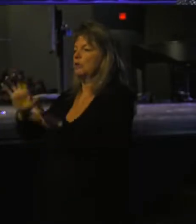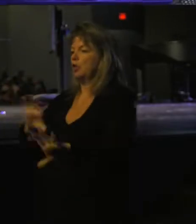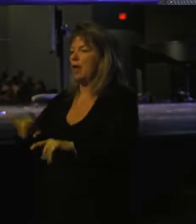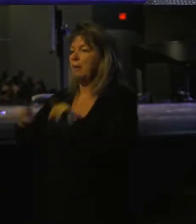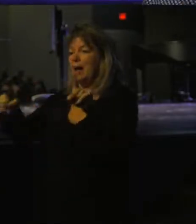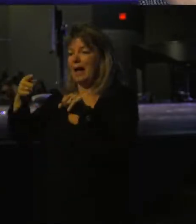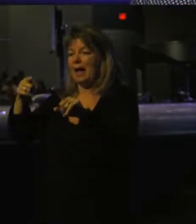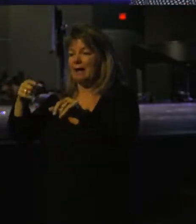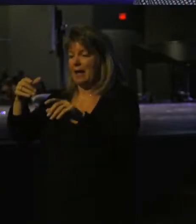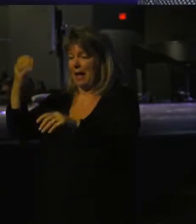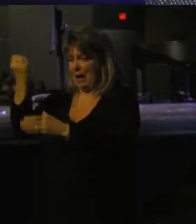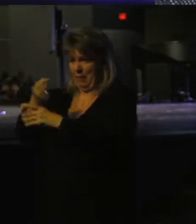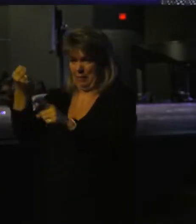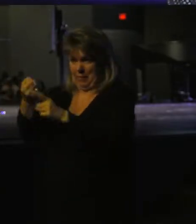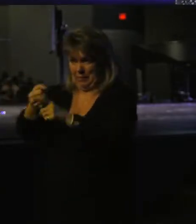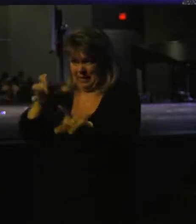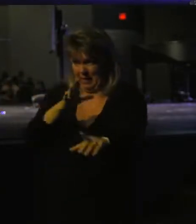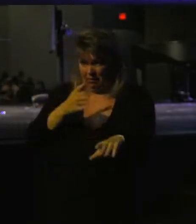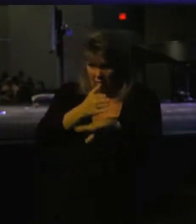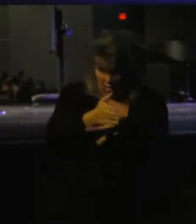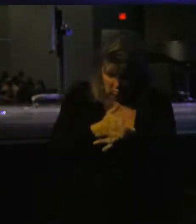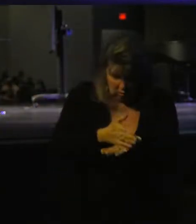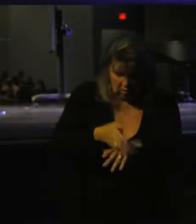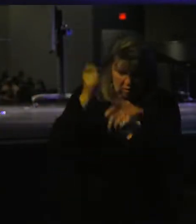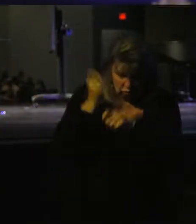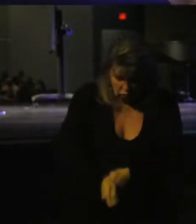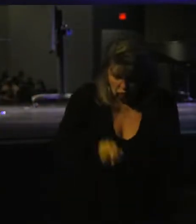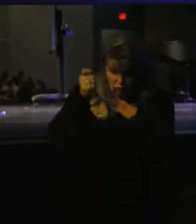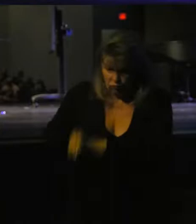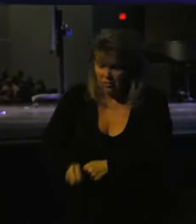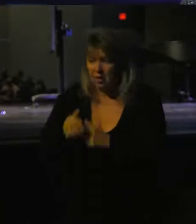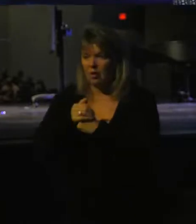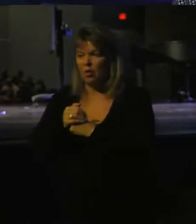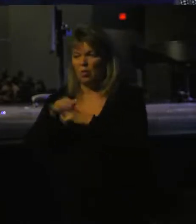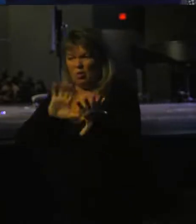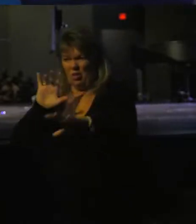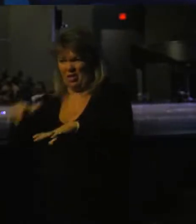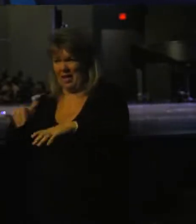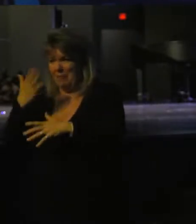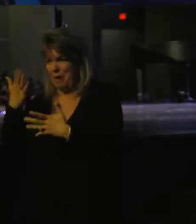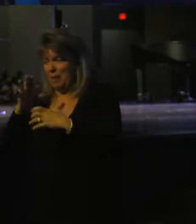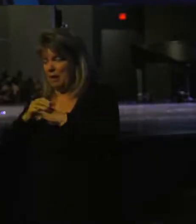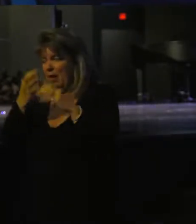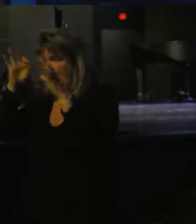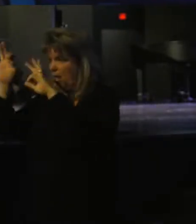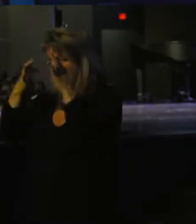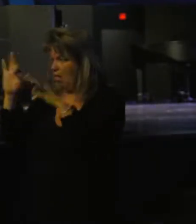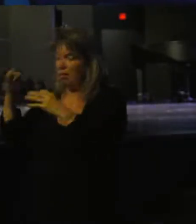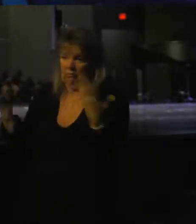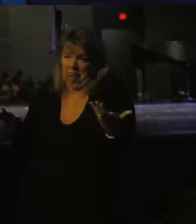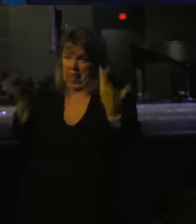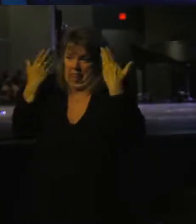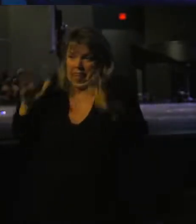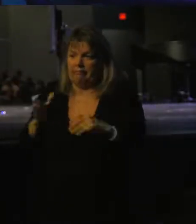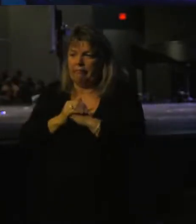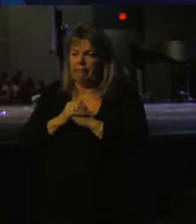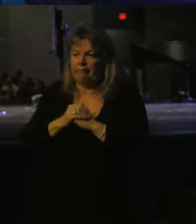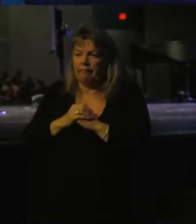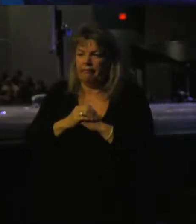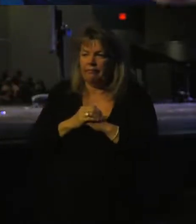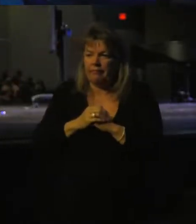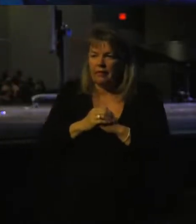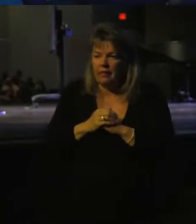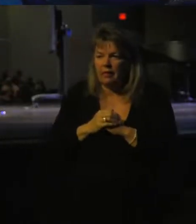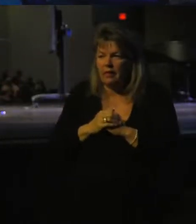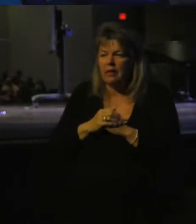But it says Abraham got up and he did it. Was he doing that to maybe take his mind off of what he was getting ready to do? Let's not take the